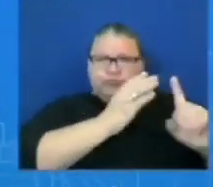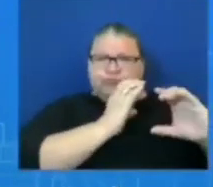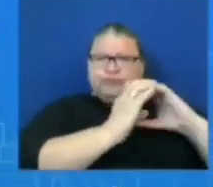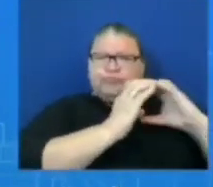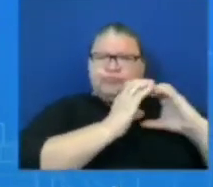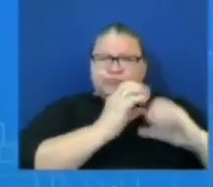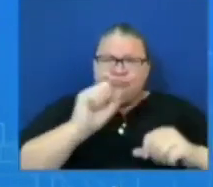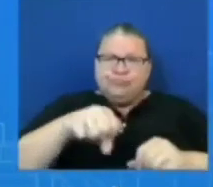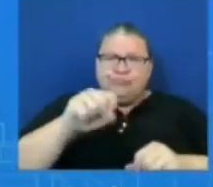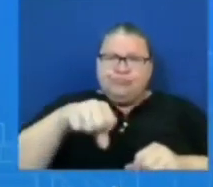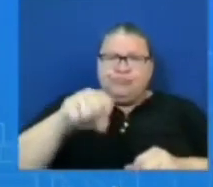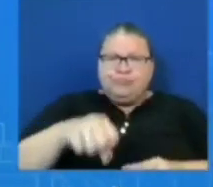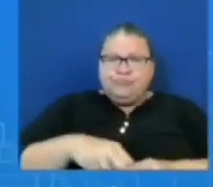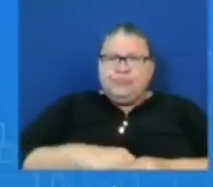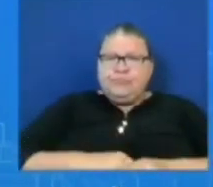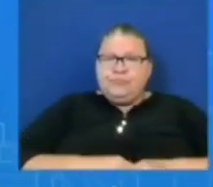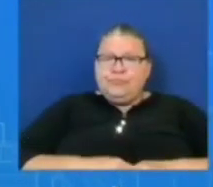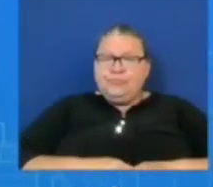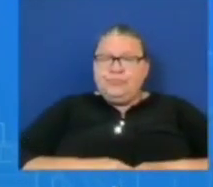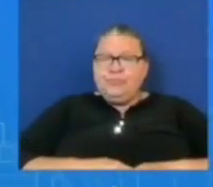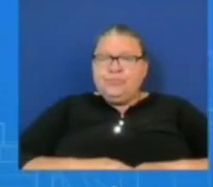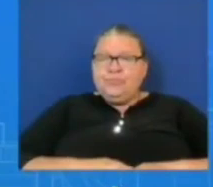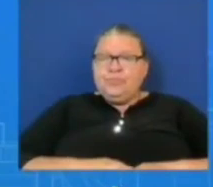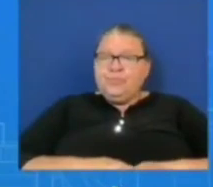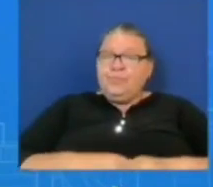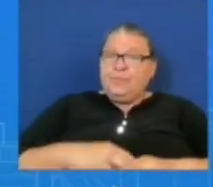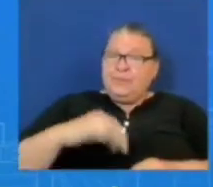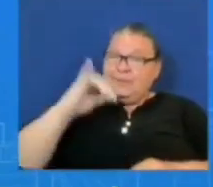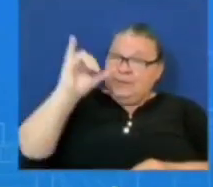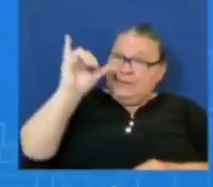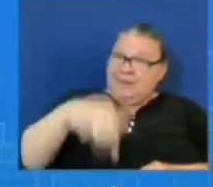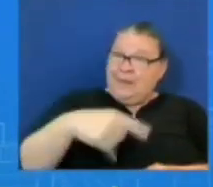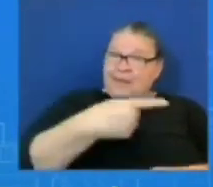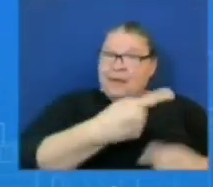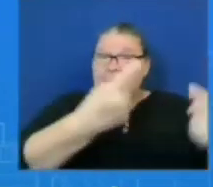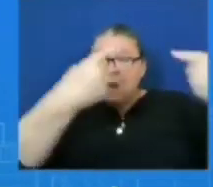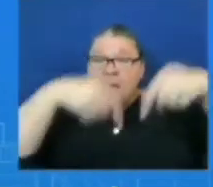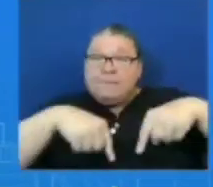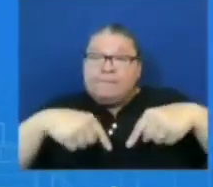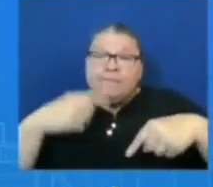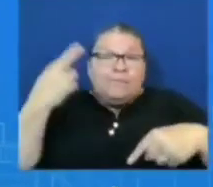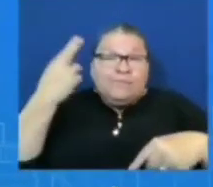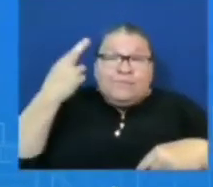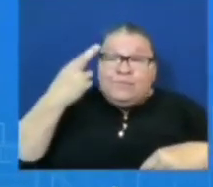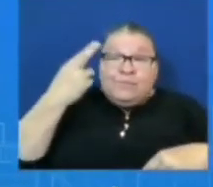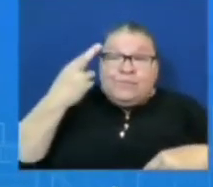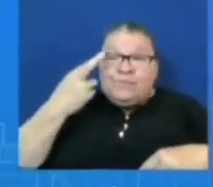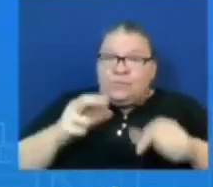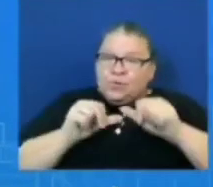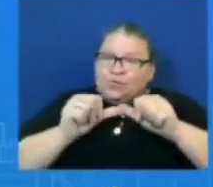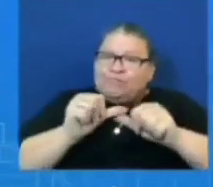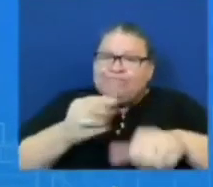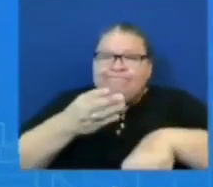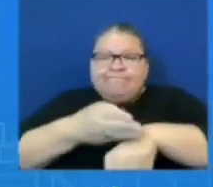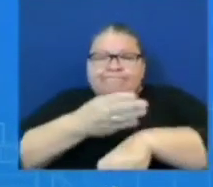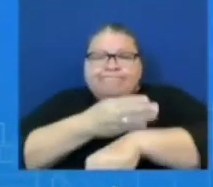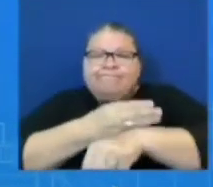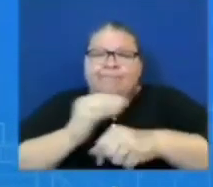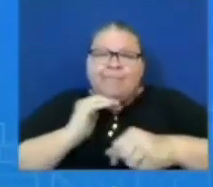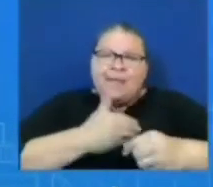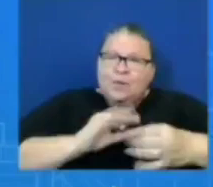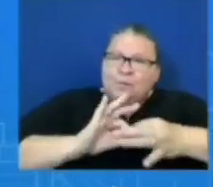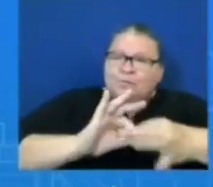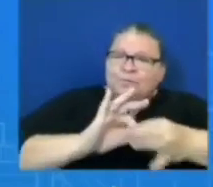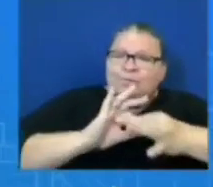about advancing what is now and what we hope will be a deeper stronger uh partnership and friendship going forward uh